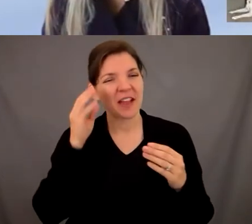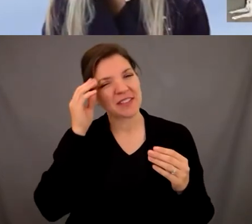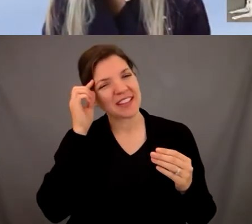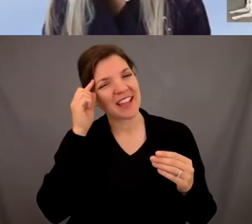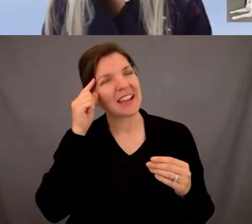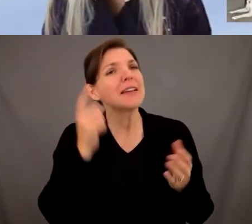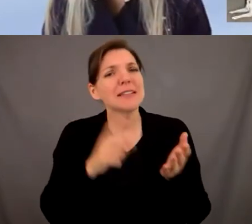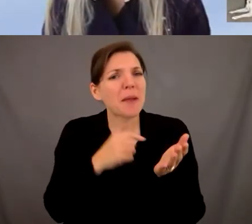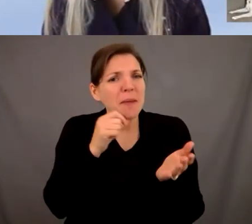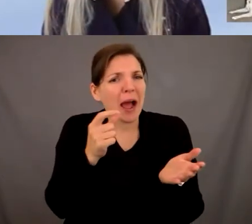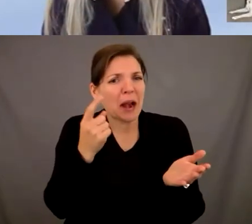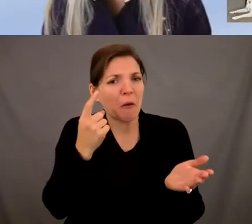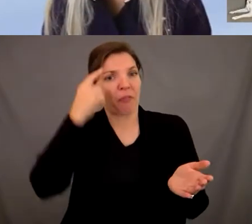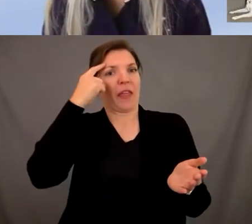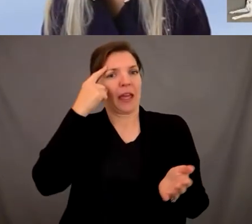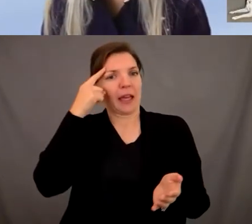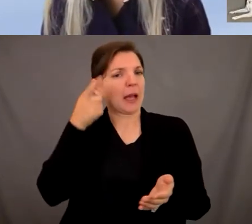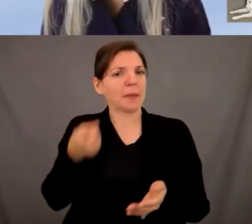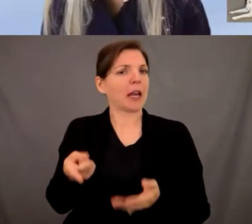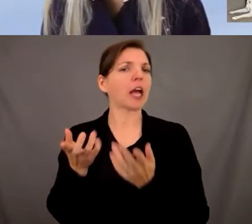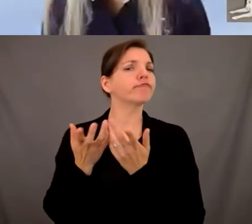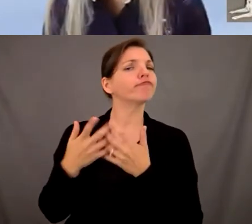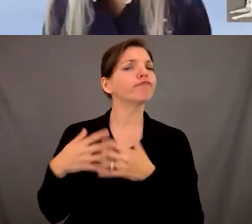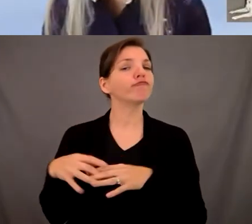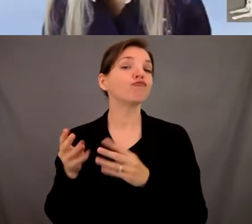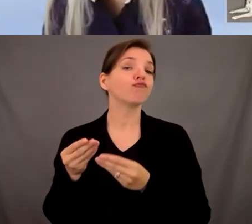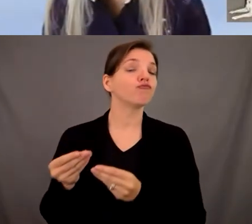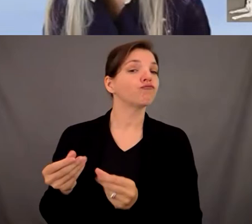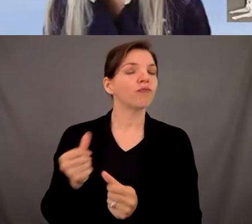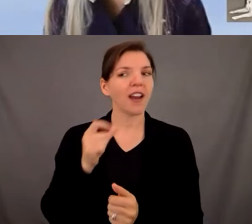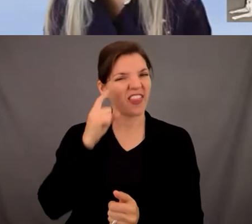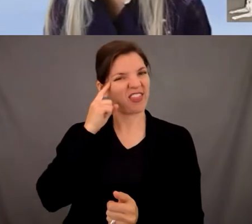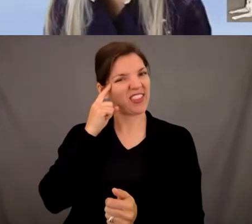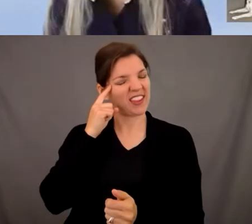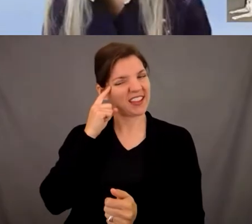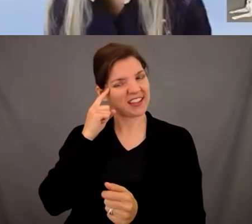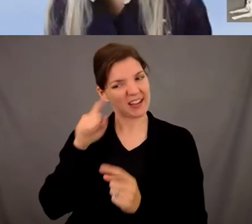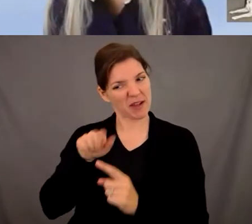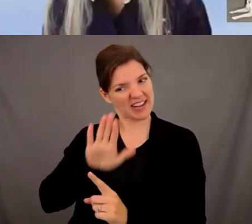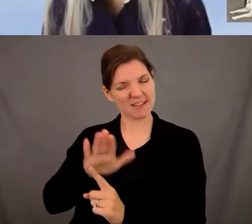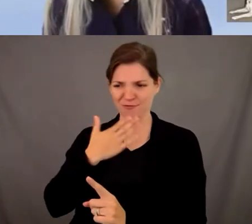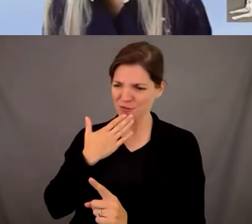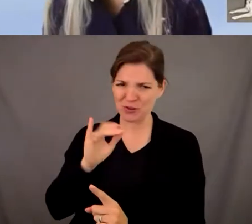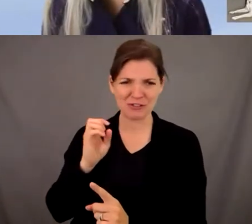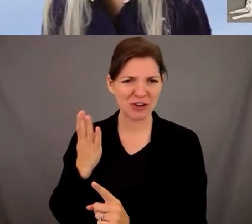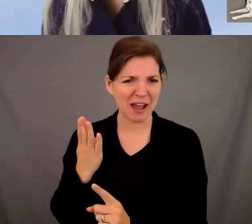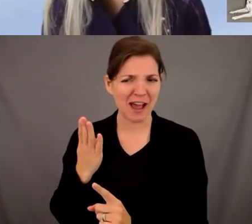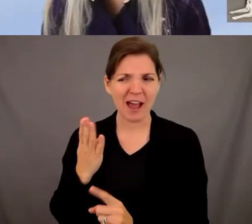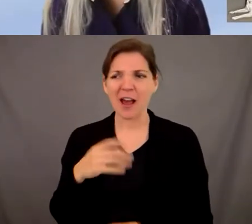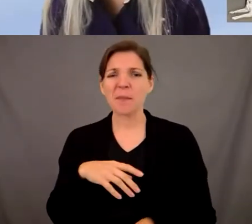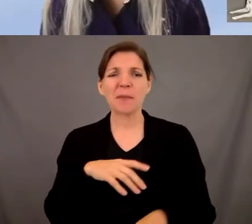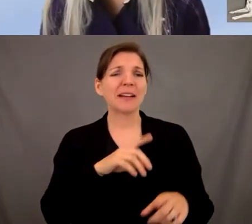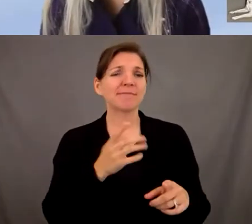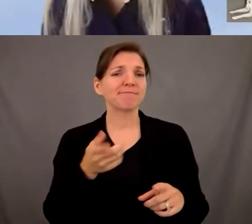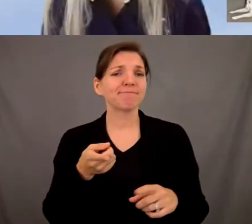even notice it because he does his job so well so he he's really responsible for for um keeping me away from like different uh